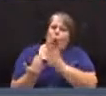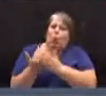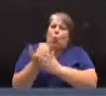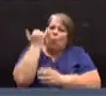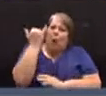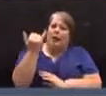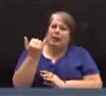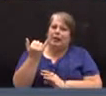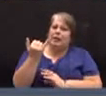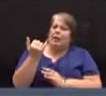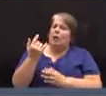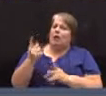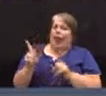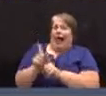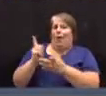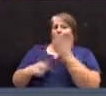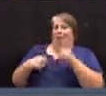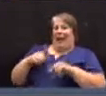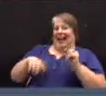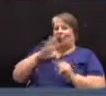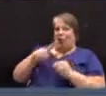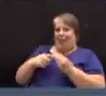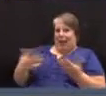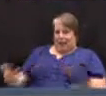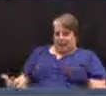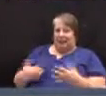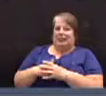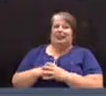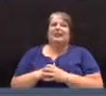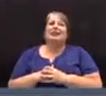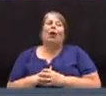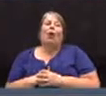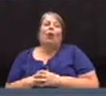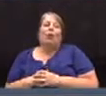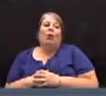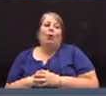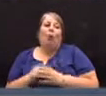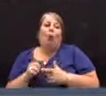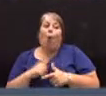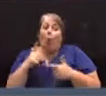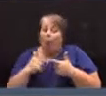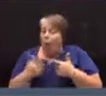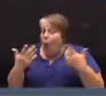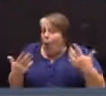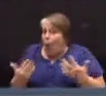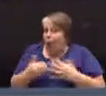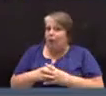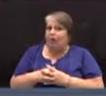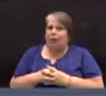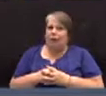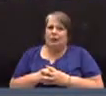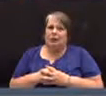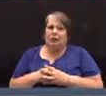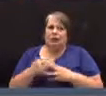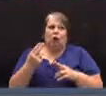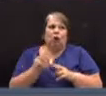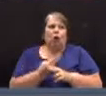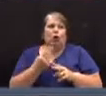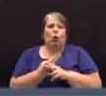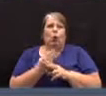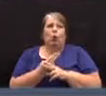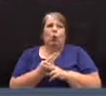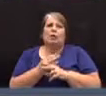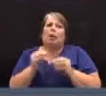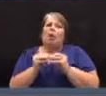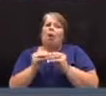what we can't talk about. Or like using more of the unassigned